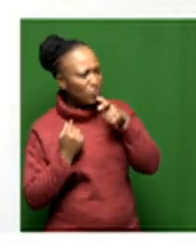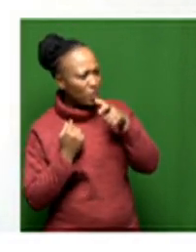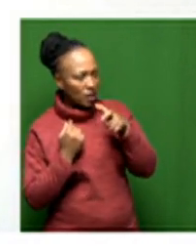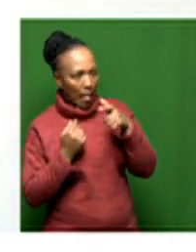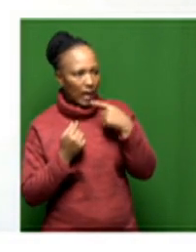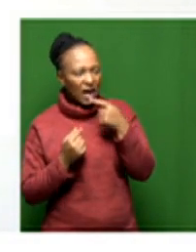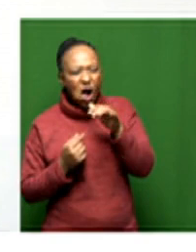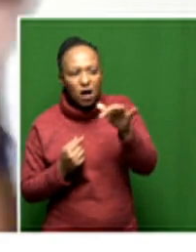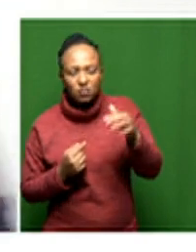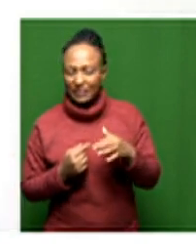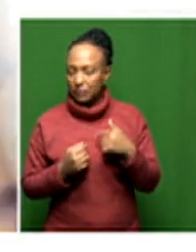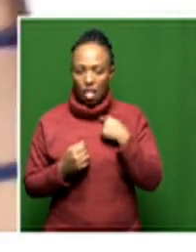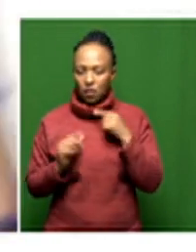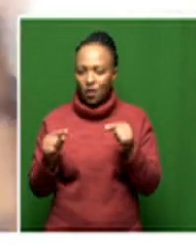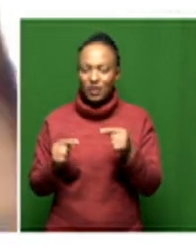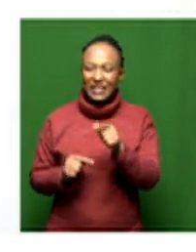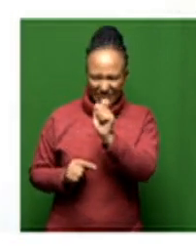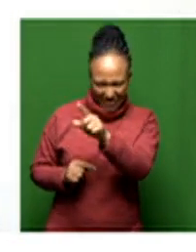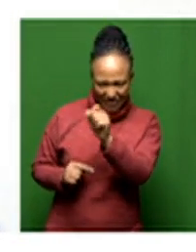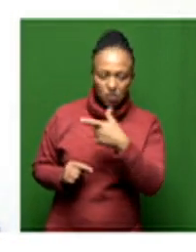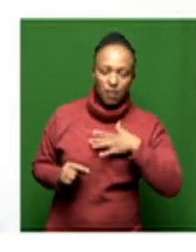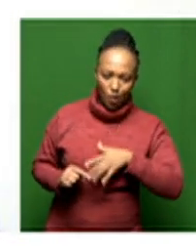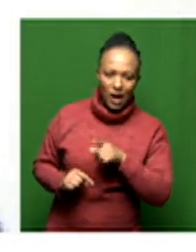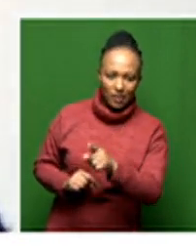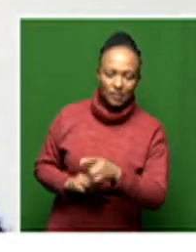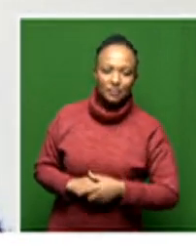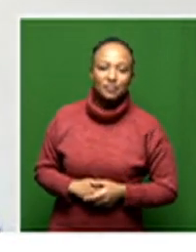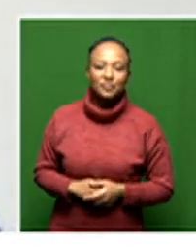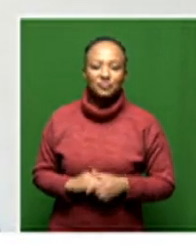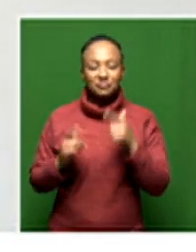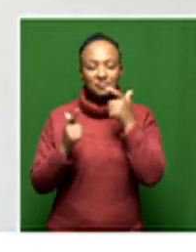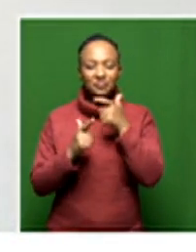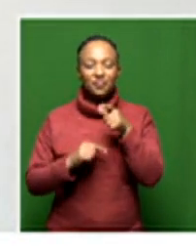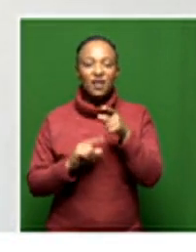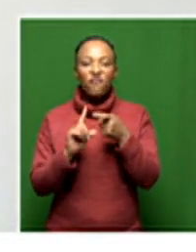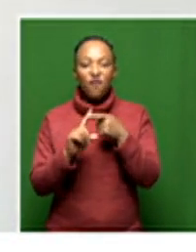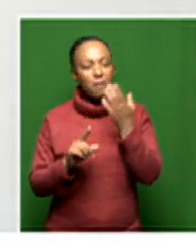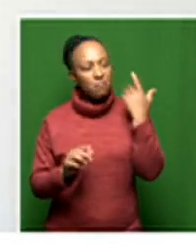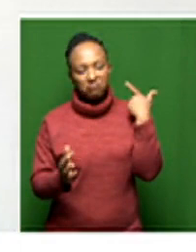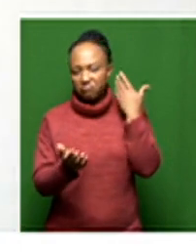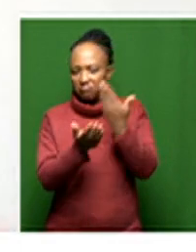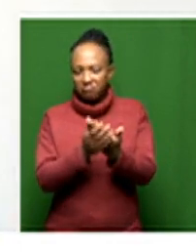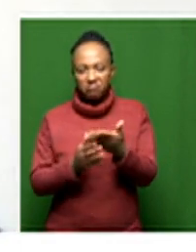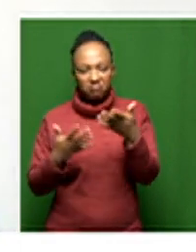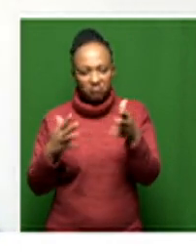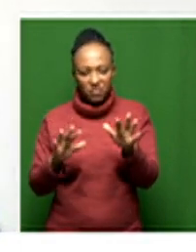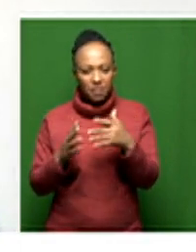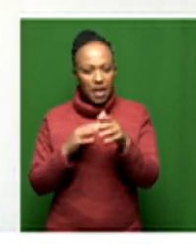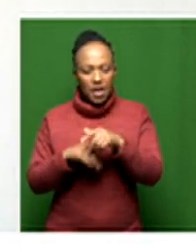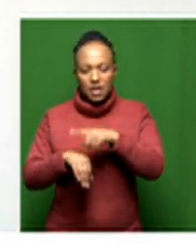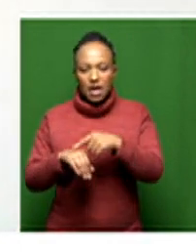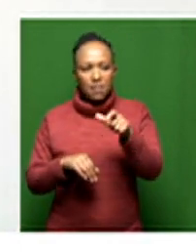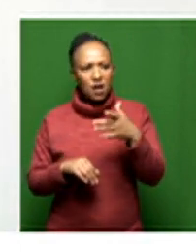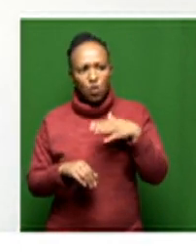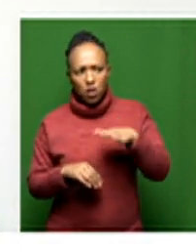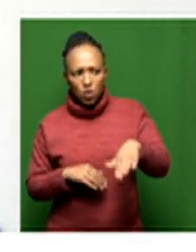i couldn't say it then but i'm like yes that word that's what i want to be um and ever since then every time someone says what